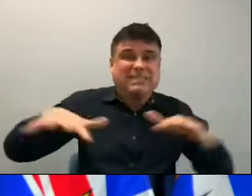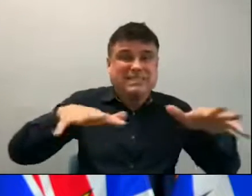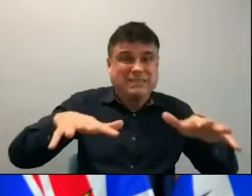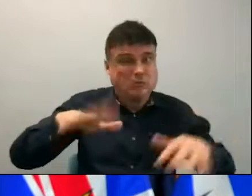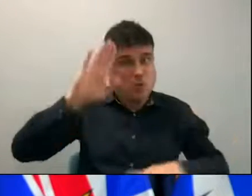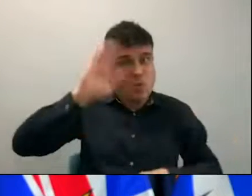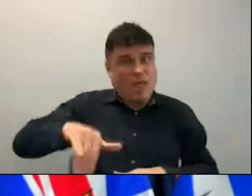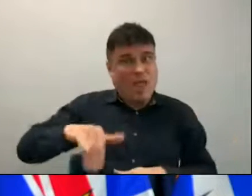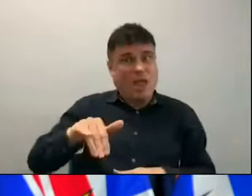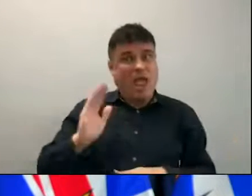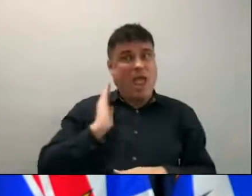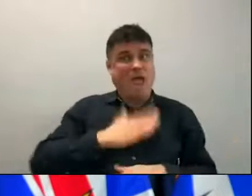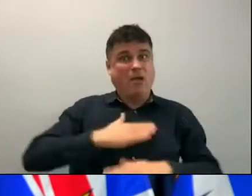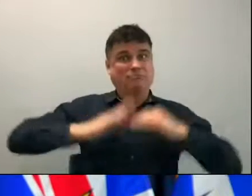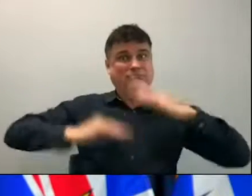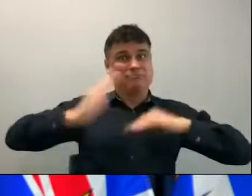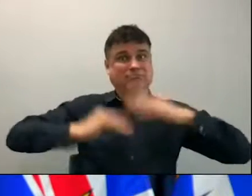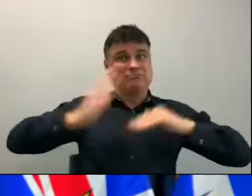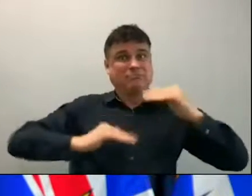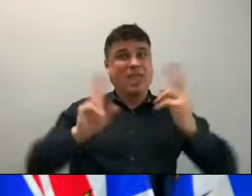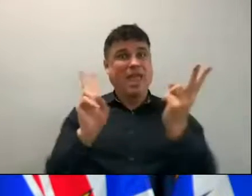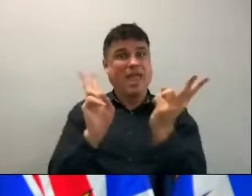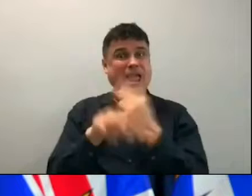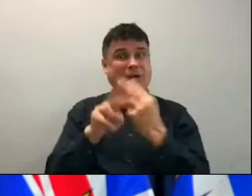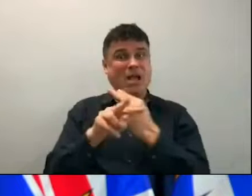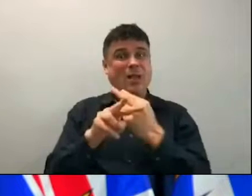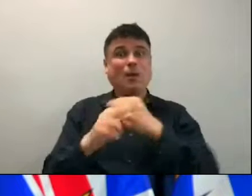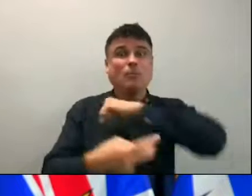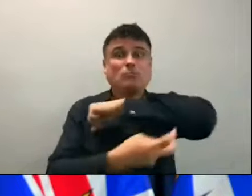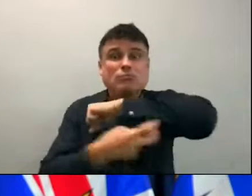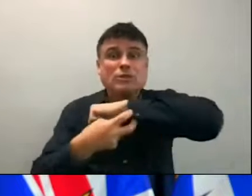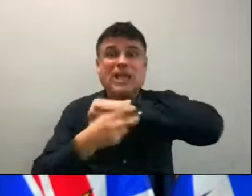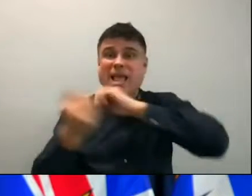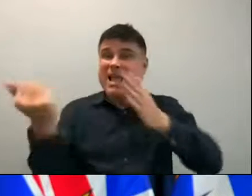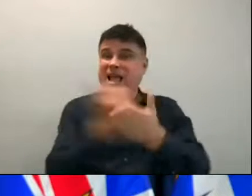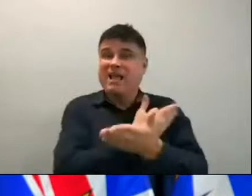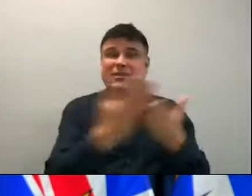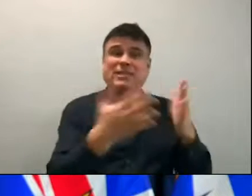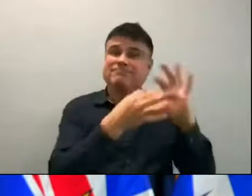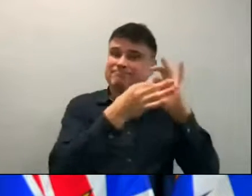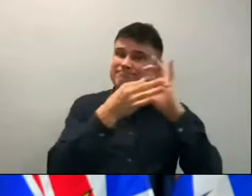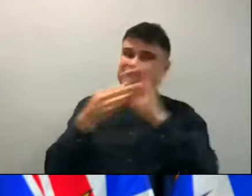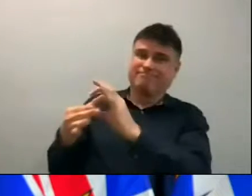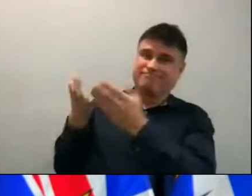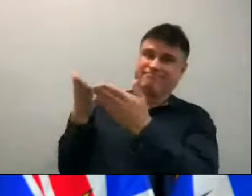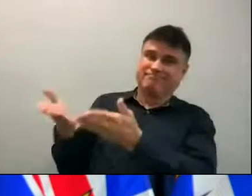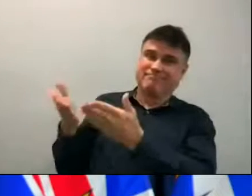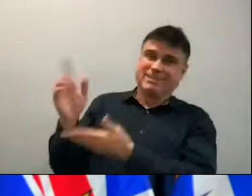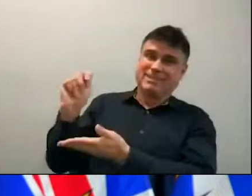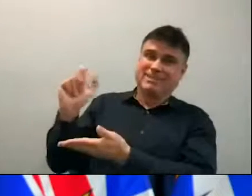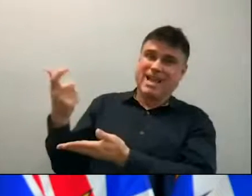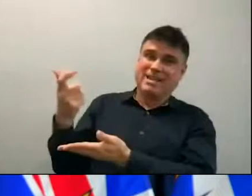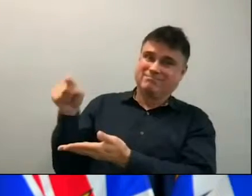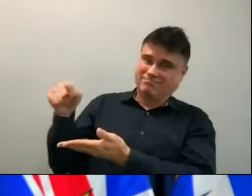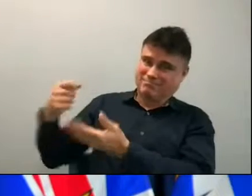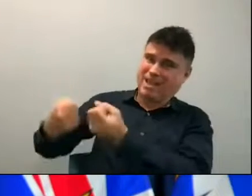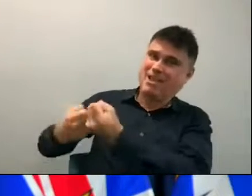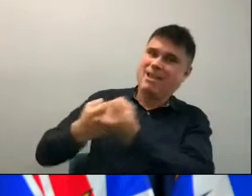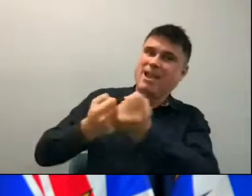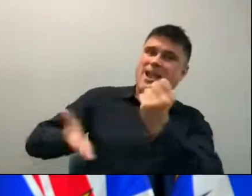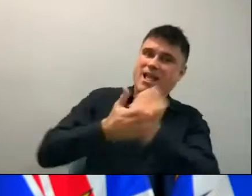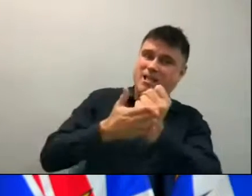infrastructure is and how important it is to make those investments. And carbon pricing and the gas taxes are part of that.